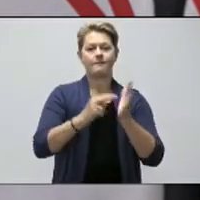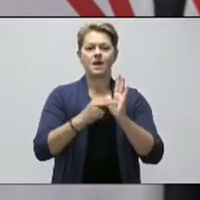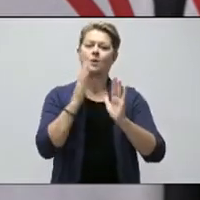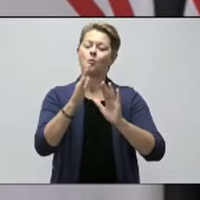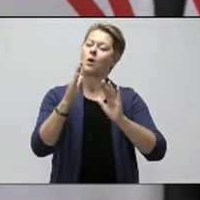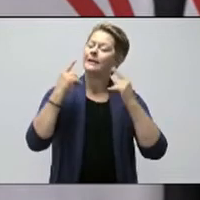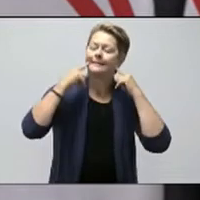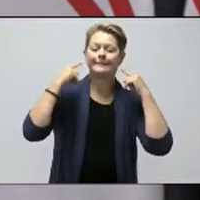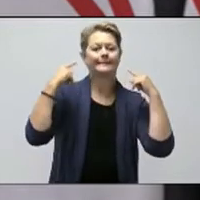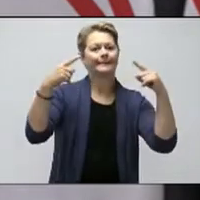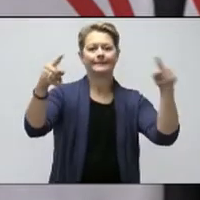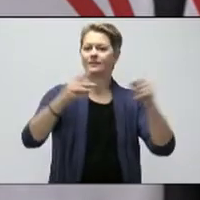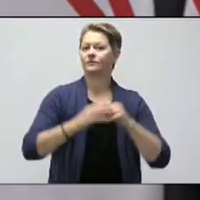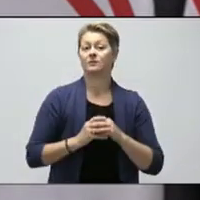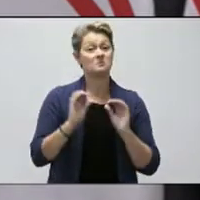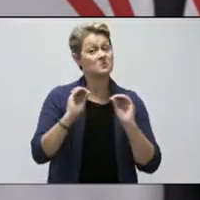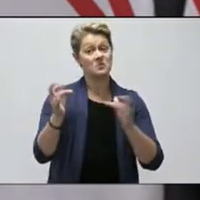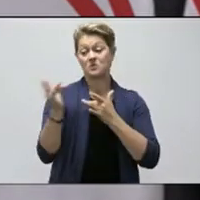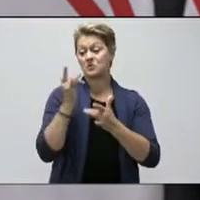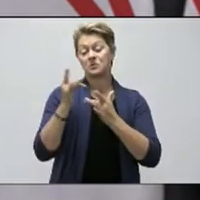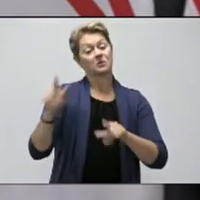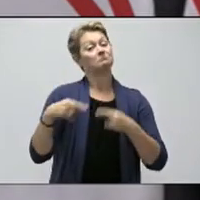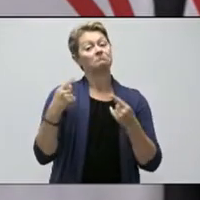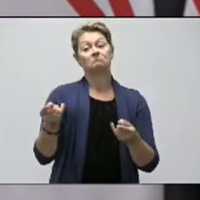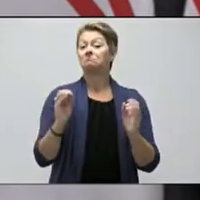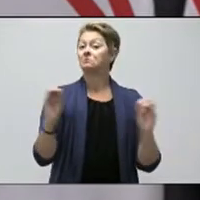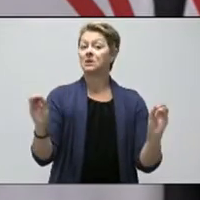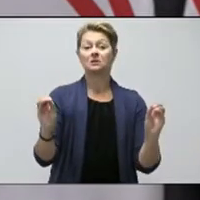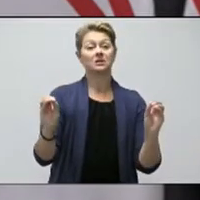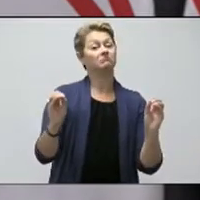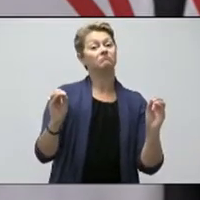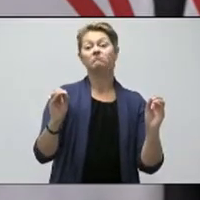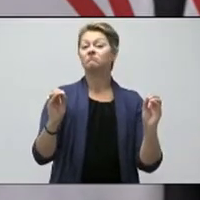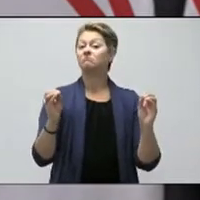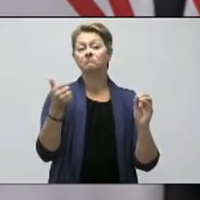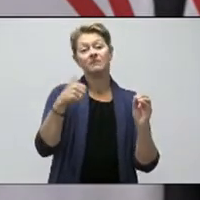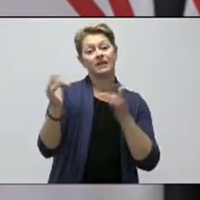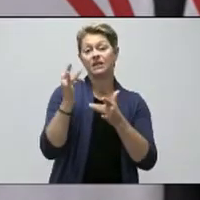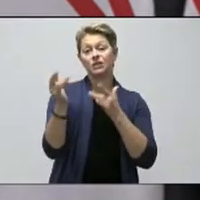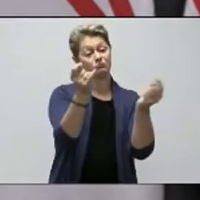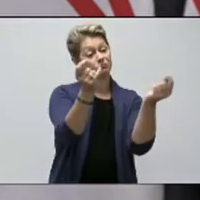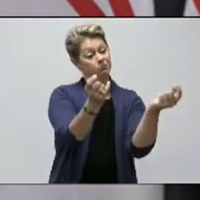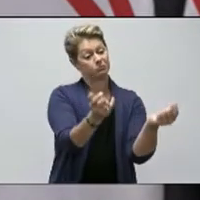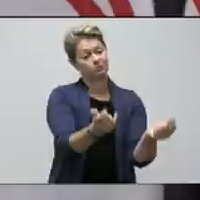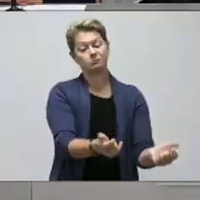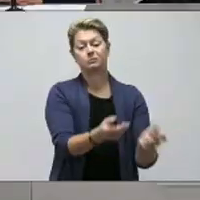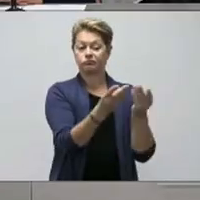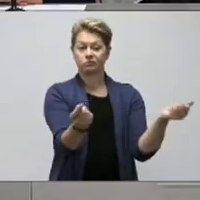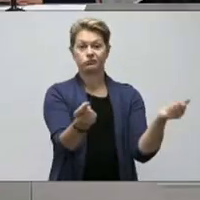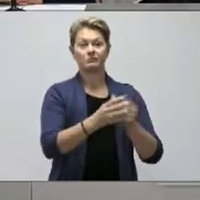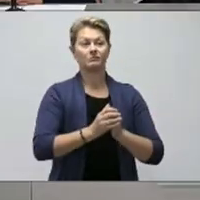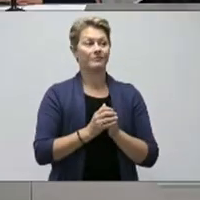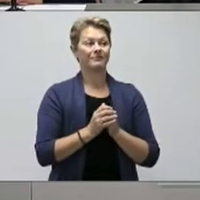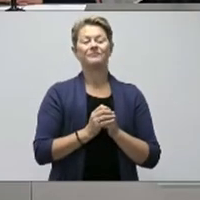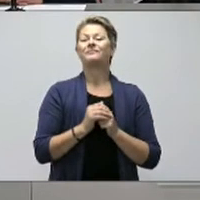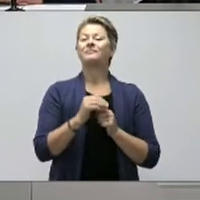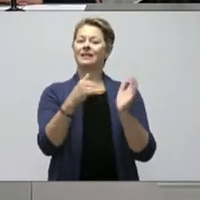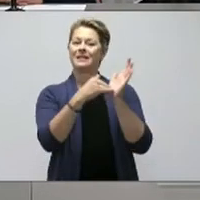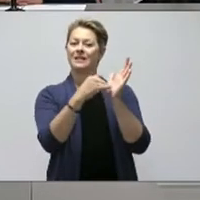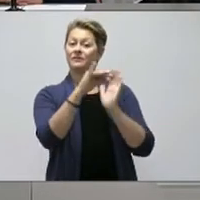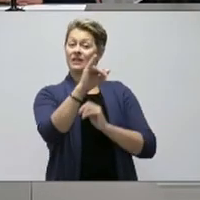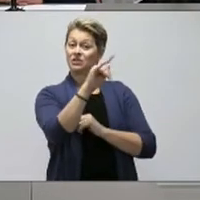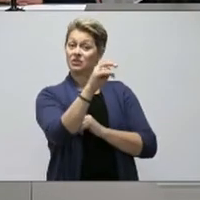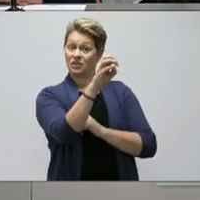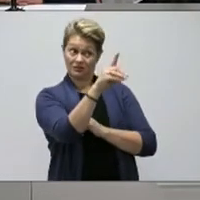no concerns currently. And so that's my answer, and you've already downloaded it, I'm sure. I've downloaded it.